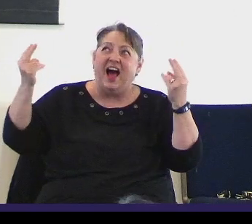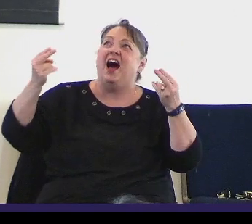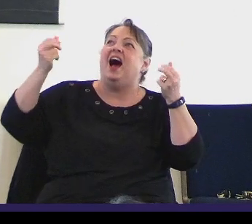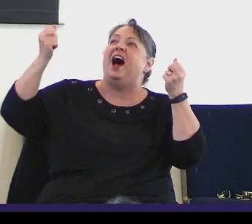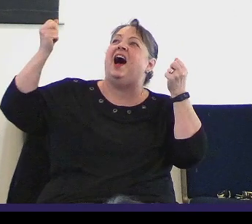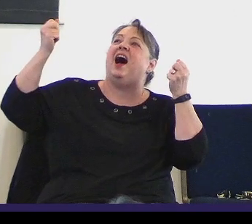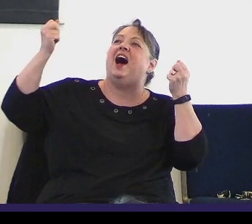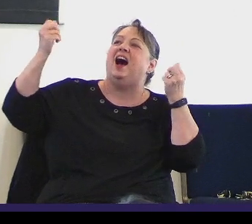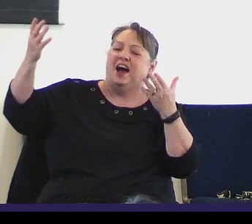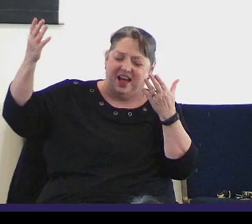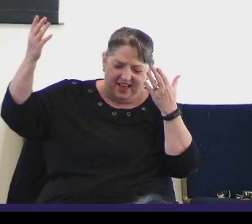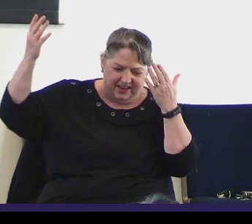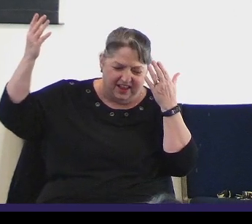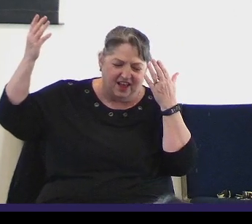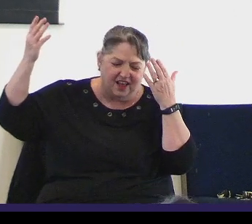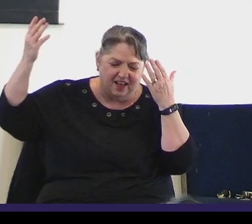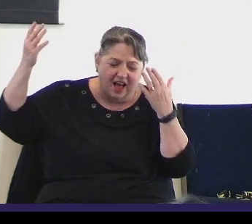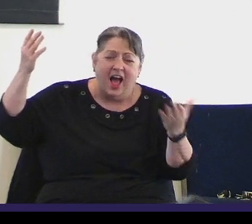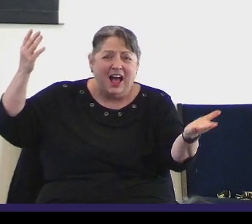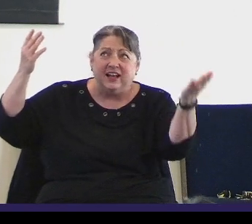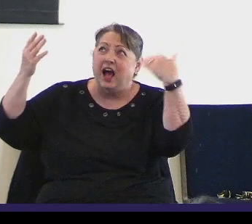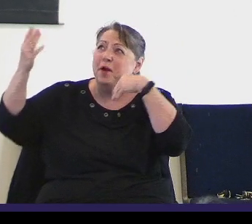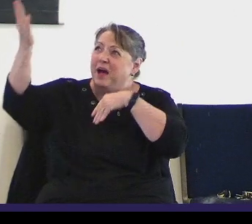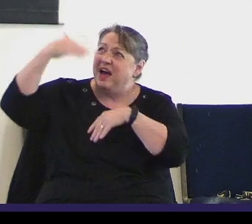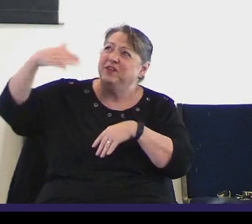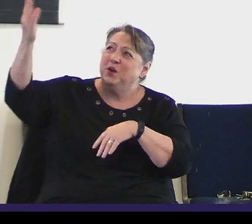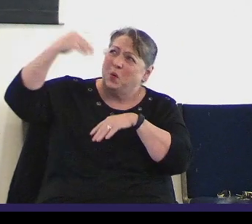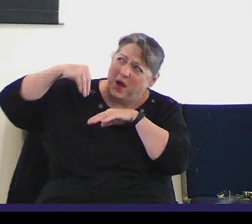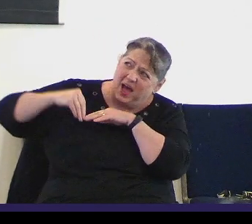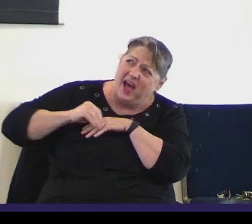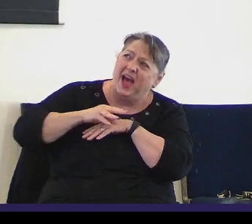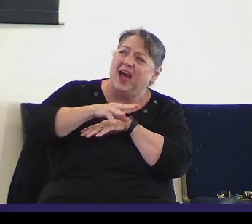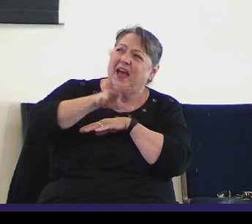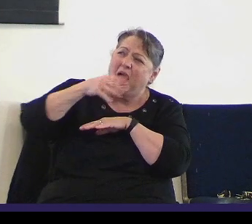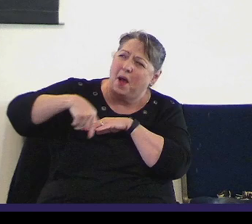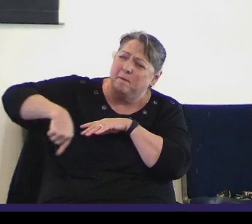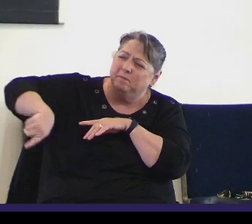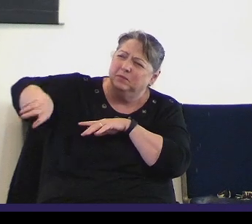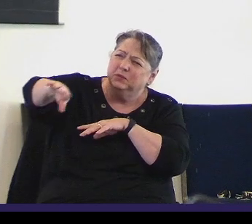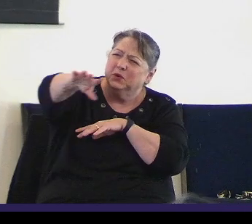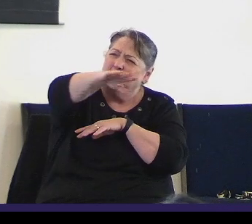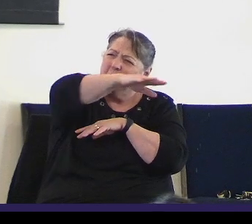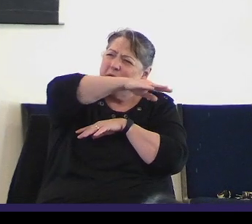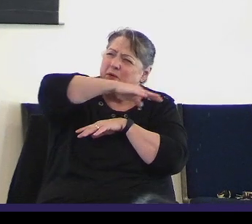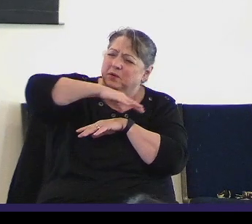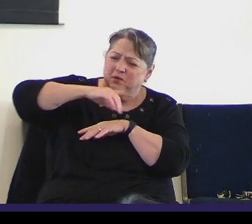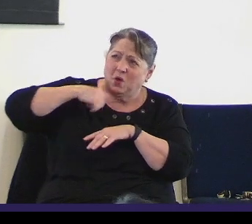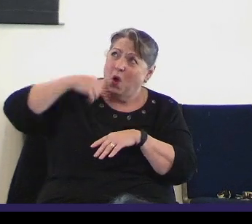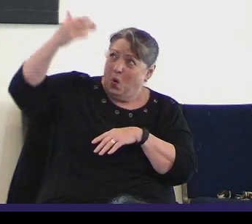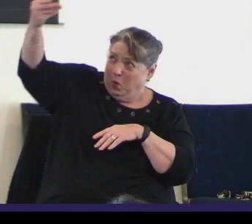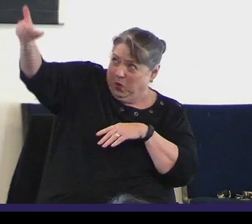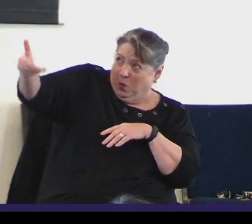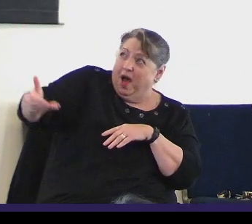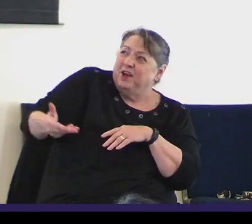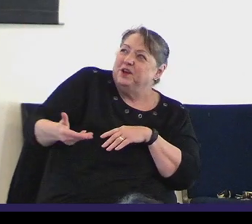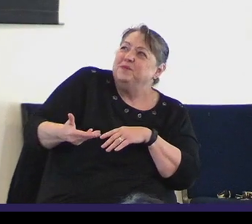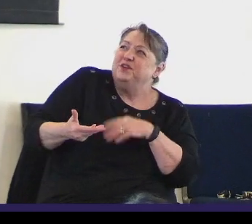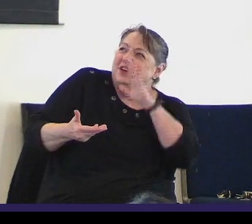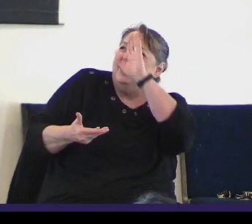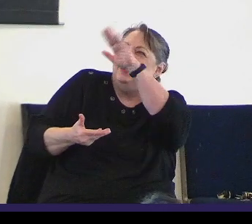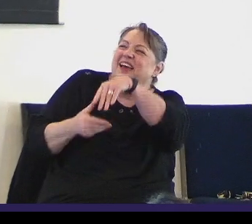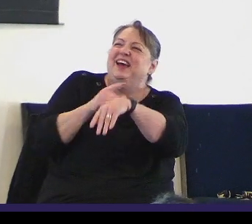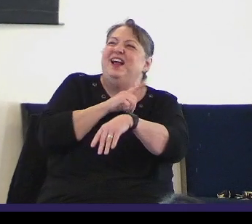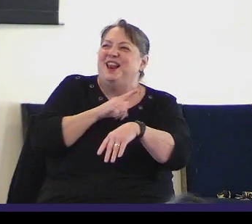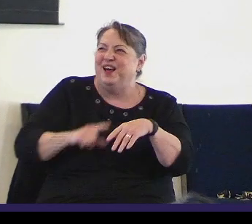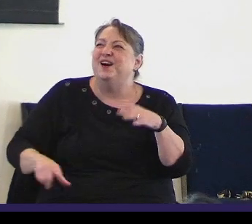Hosanna, Hosanna. Hosanna, Hosanna. Come have your way among us. We welcome